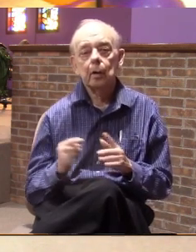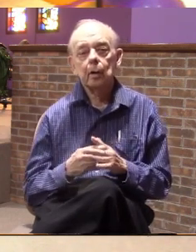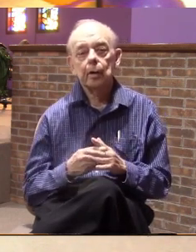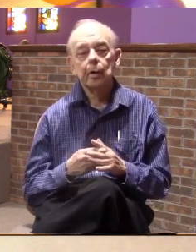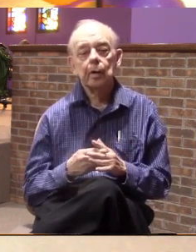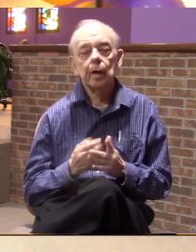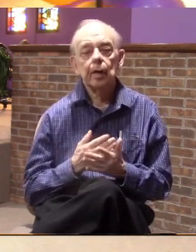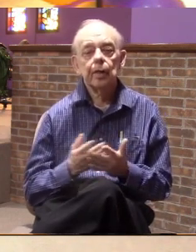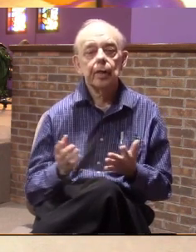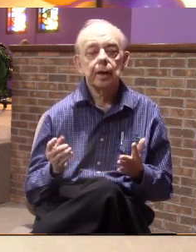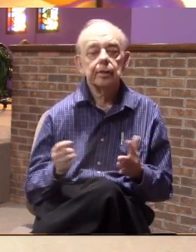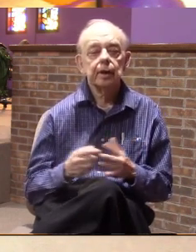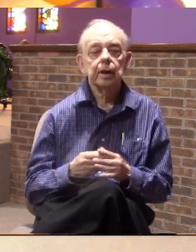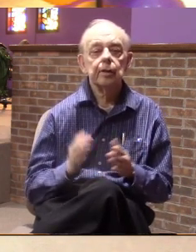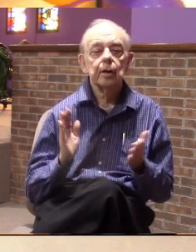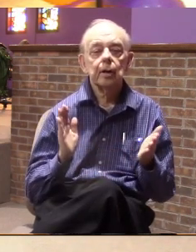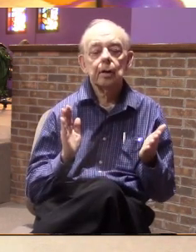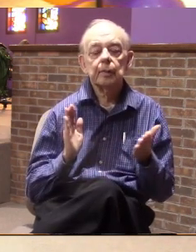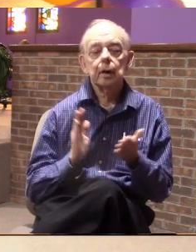getting scarce in the cupboards.